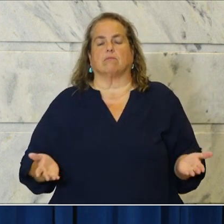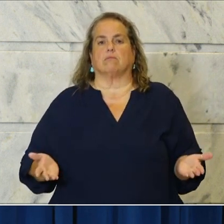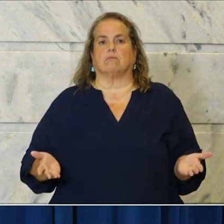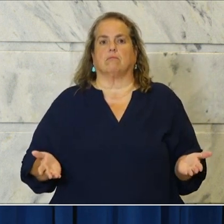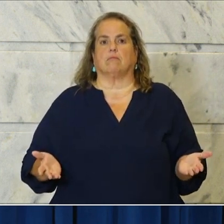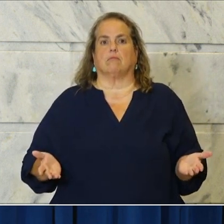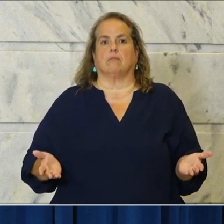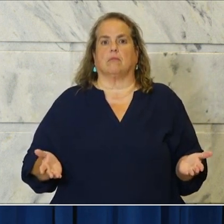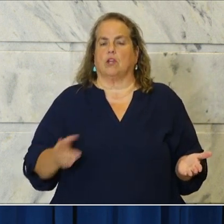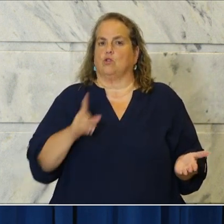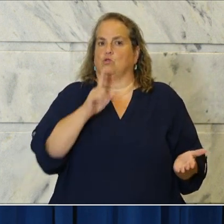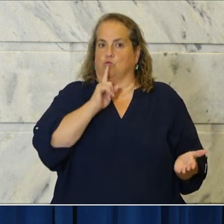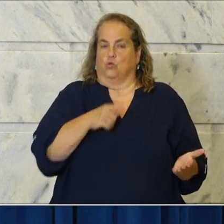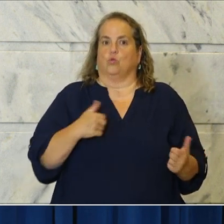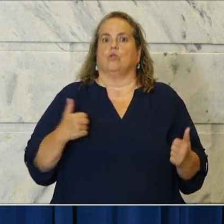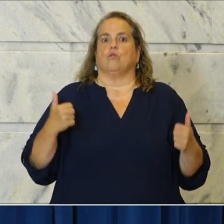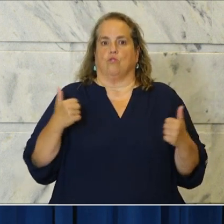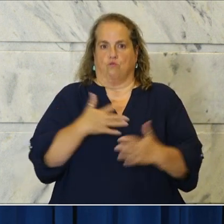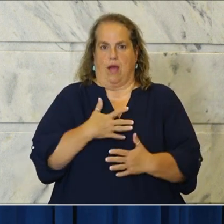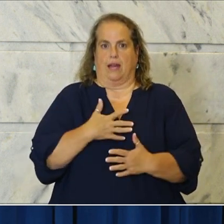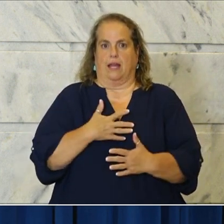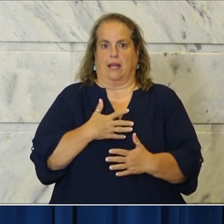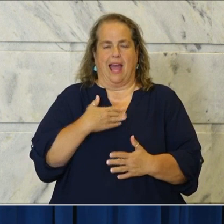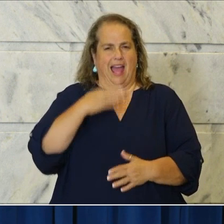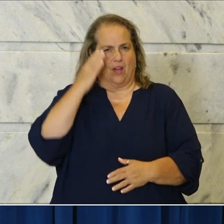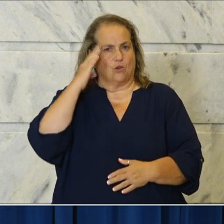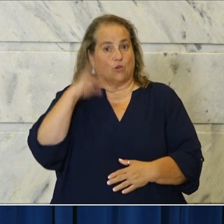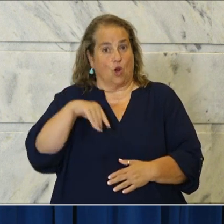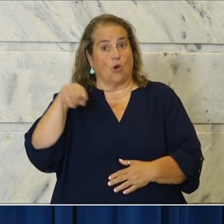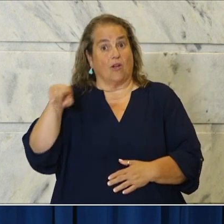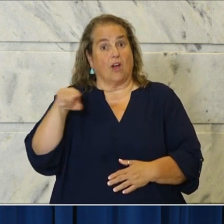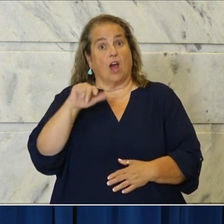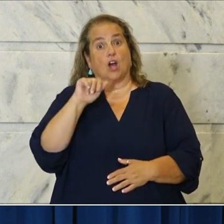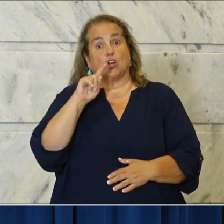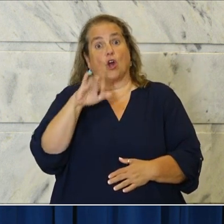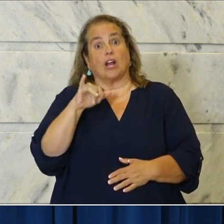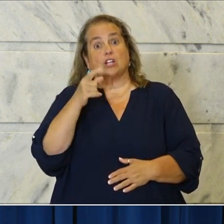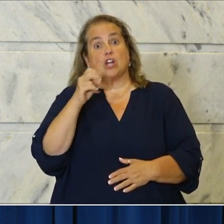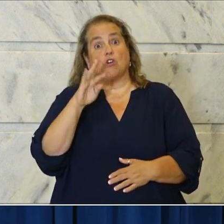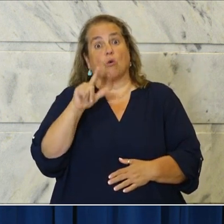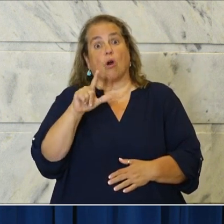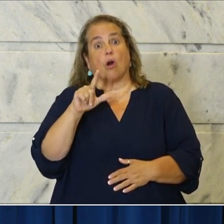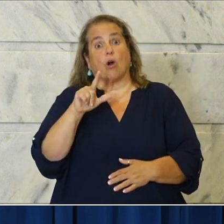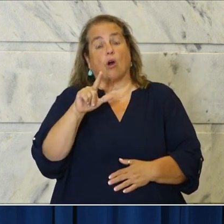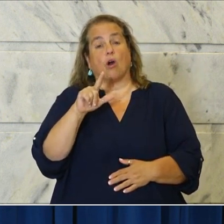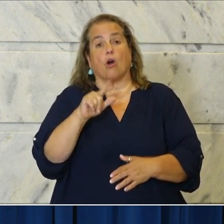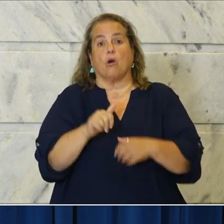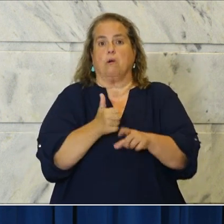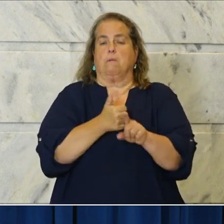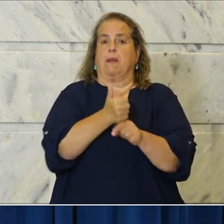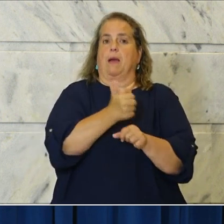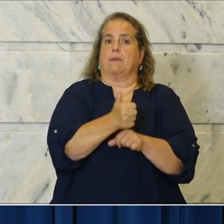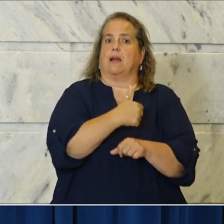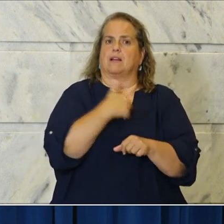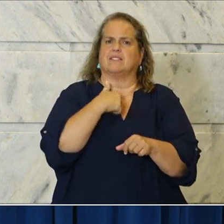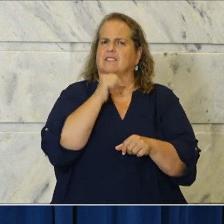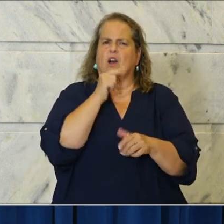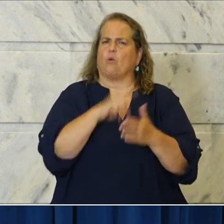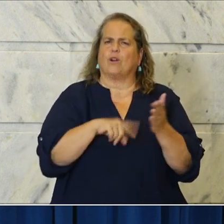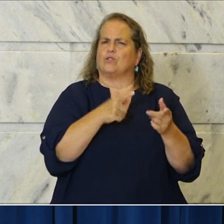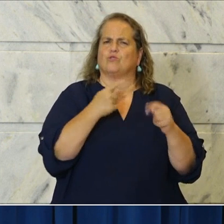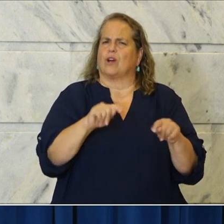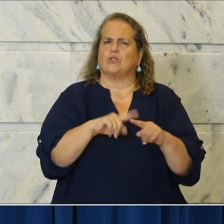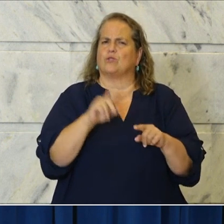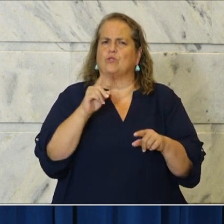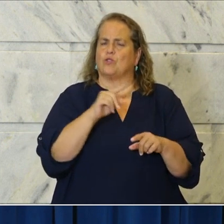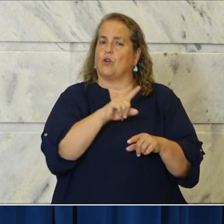It's truly frightening. And I know that this attorney general is claiming that's not what he's trying to do. But this are the words that he's